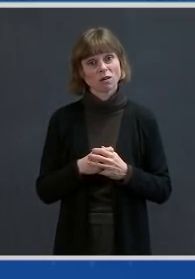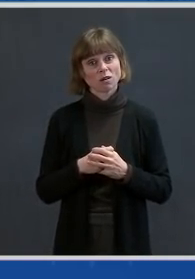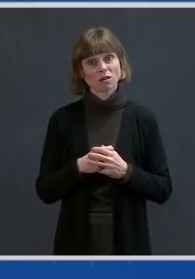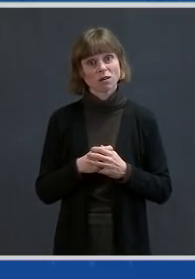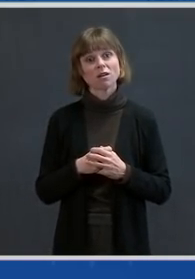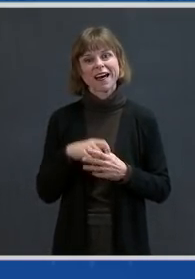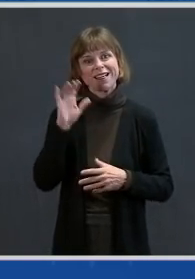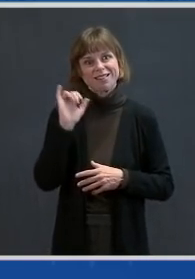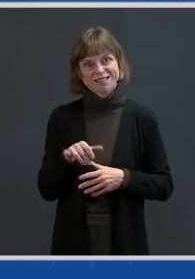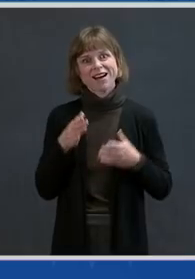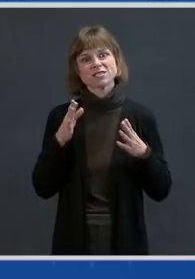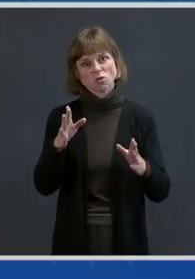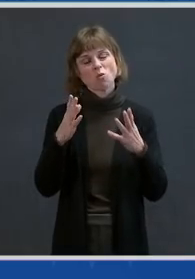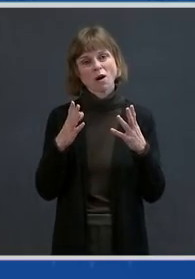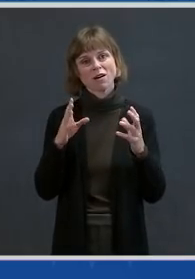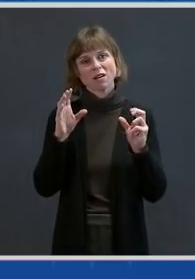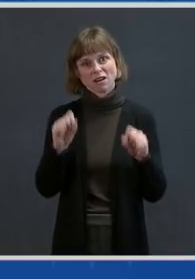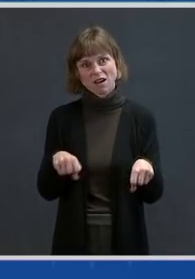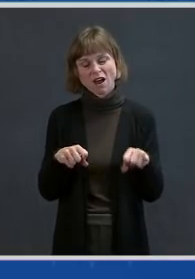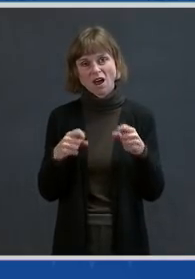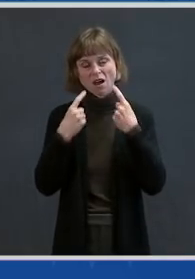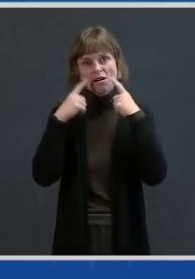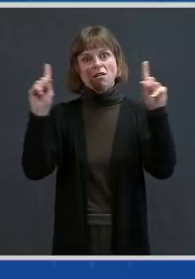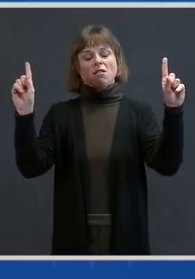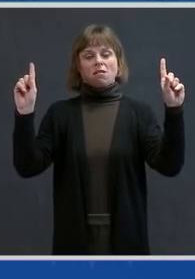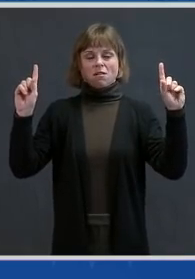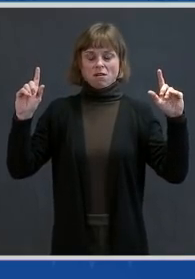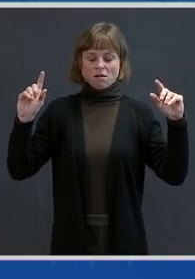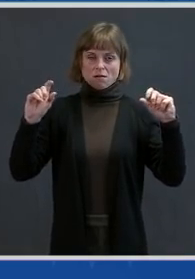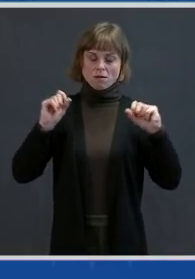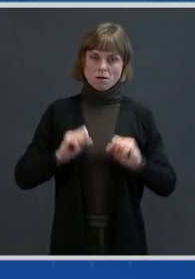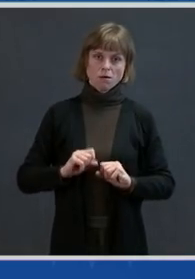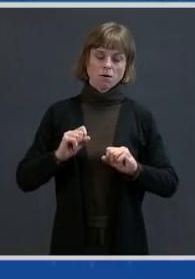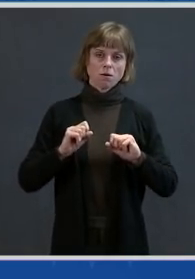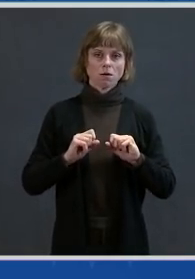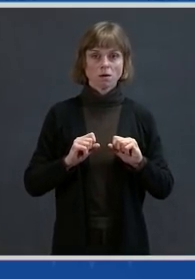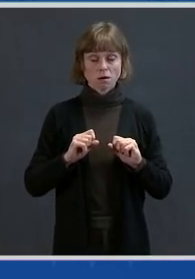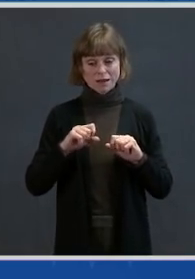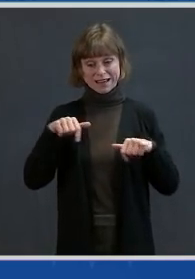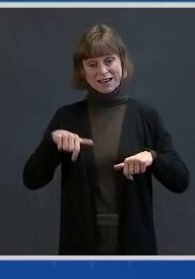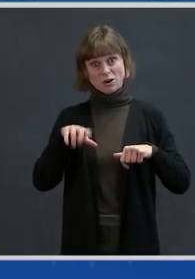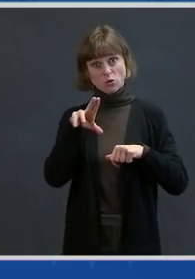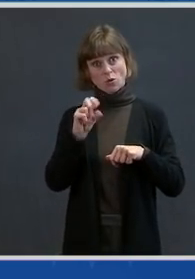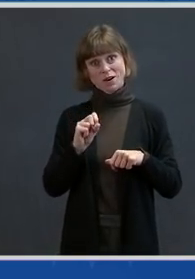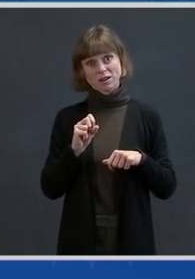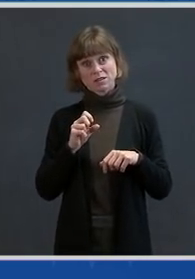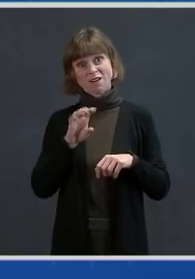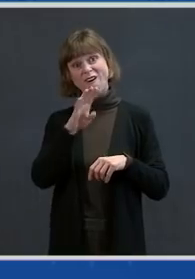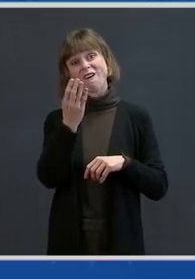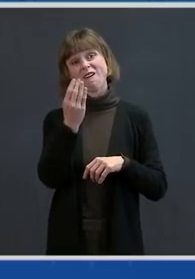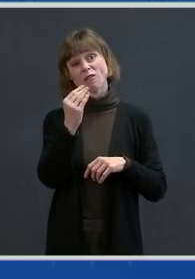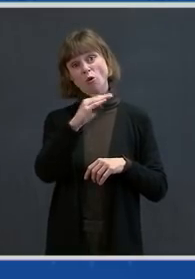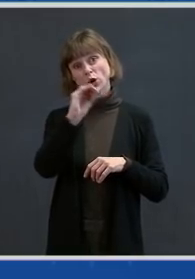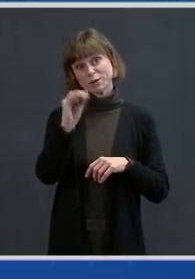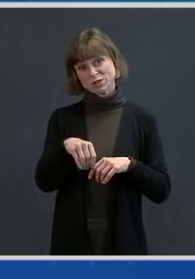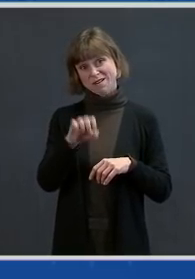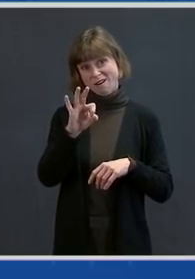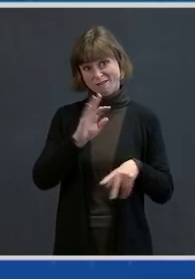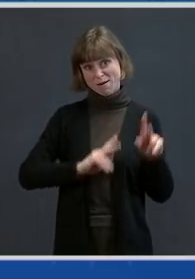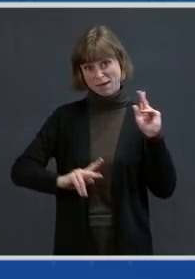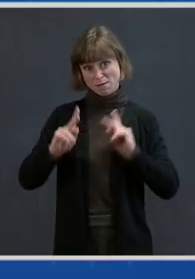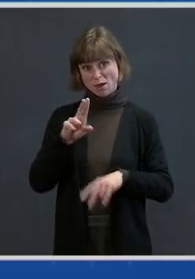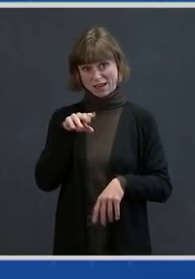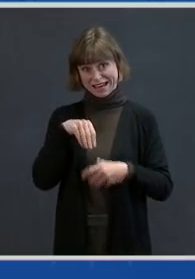path out. Here in the United States, over 46 million people, or 14 percent of the population, have